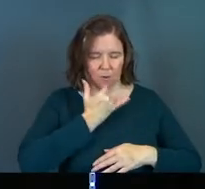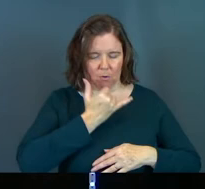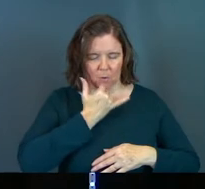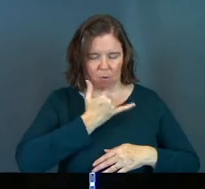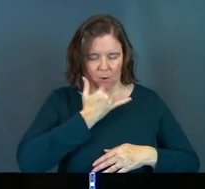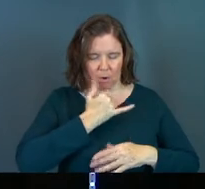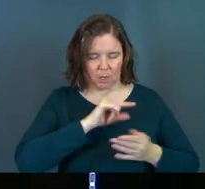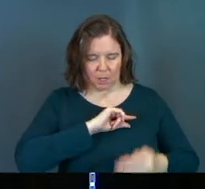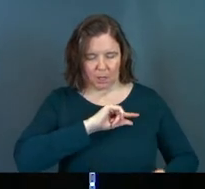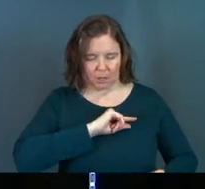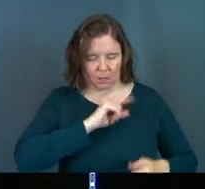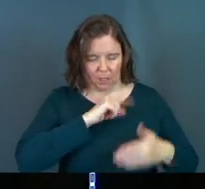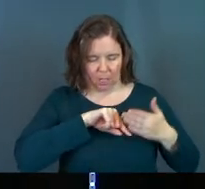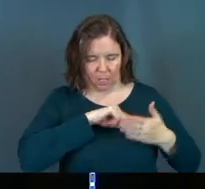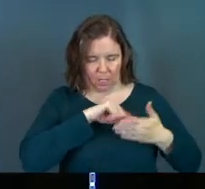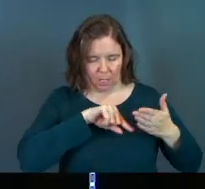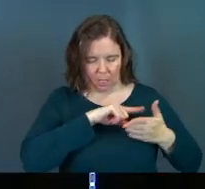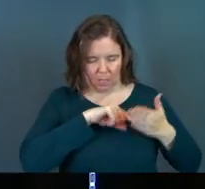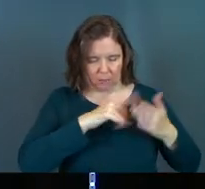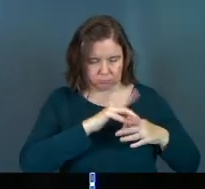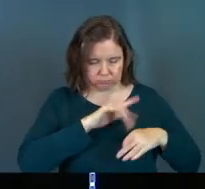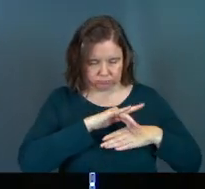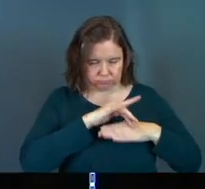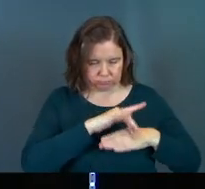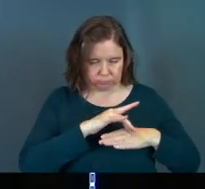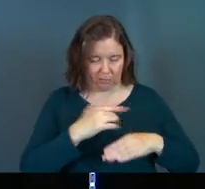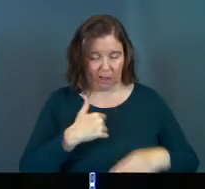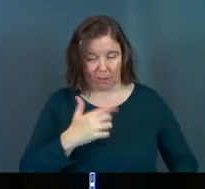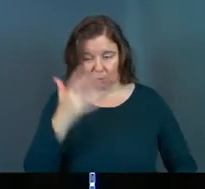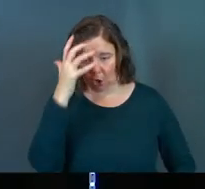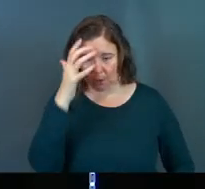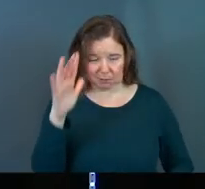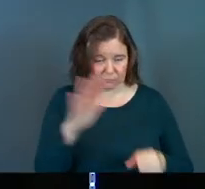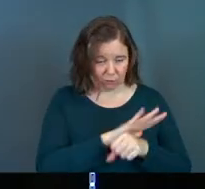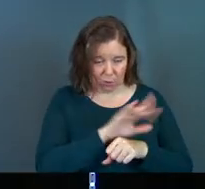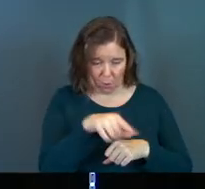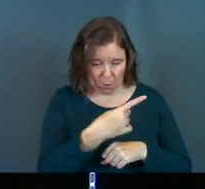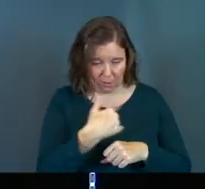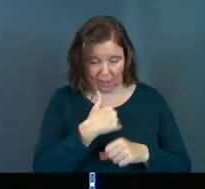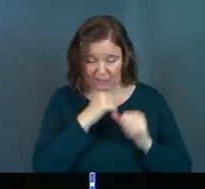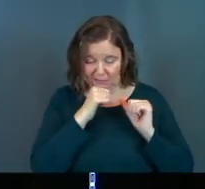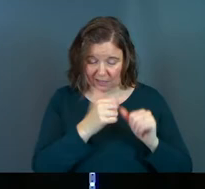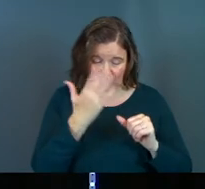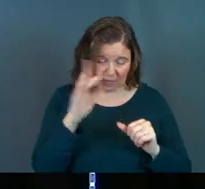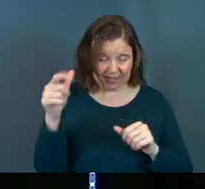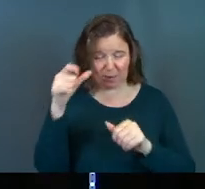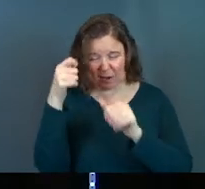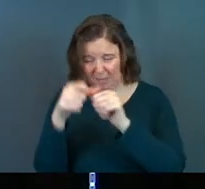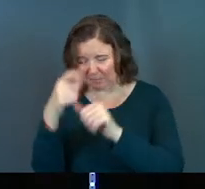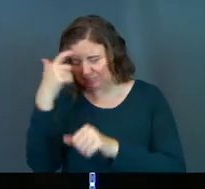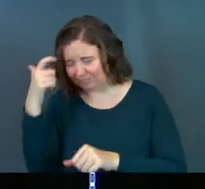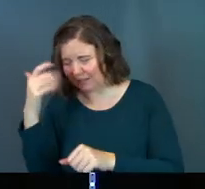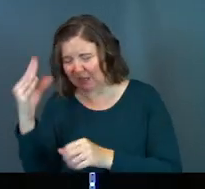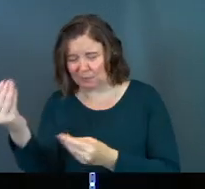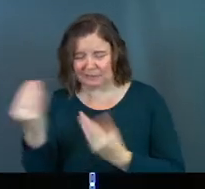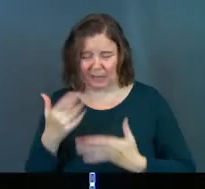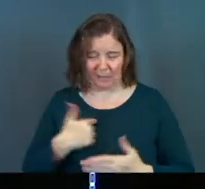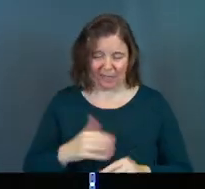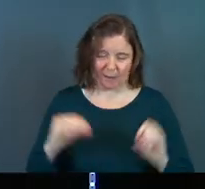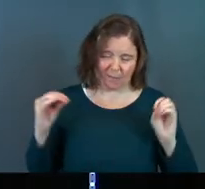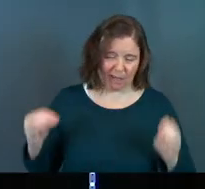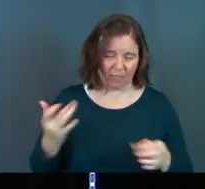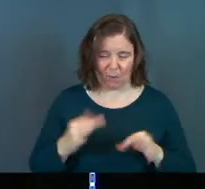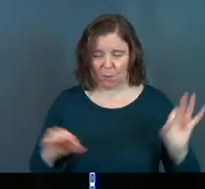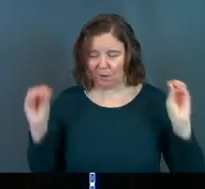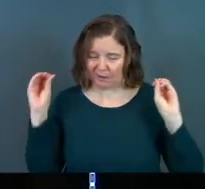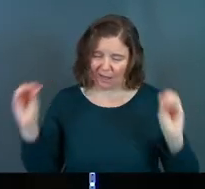Peter is consumed with the mistakes that he's made. Peter's like, I'm garbage. I denied God and he remembers it. And he's about to tell me that I'm nothing,